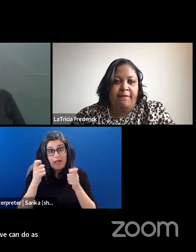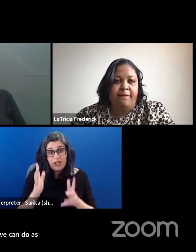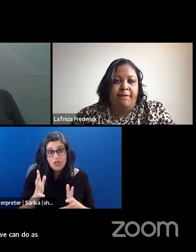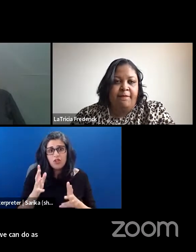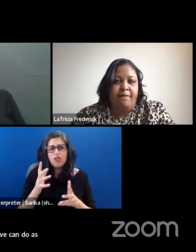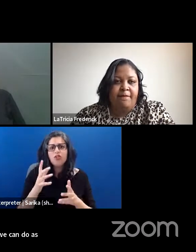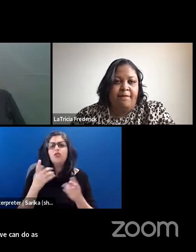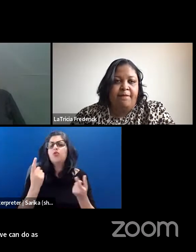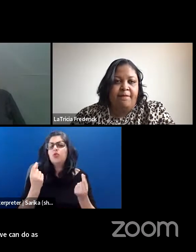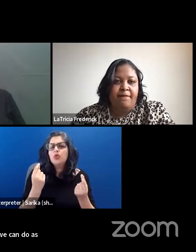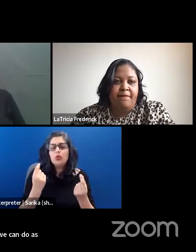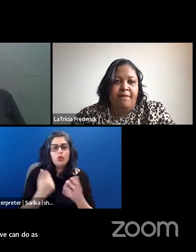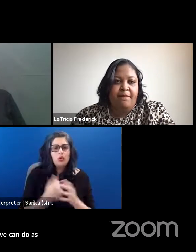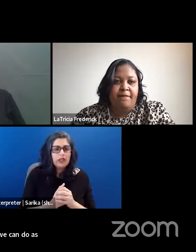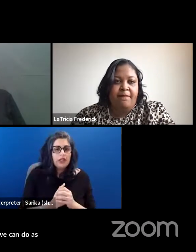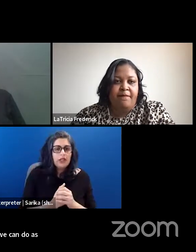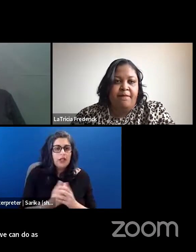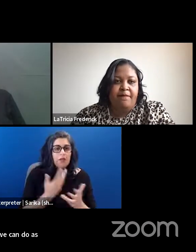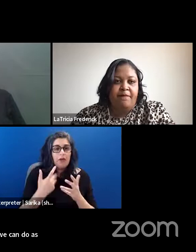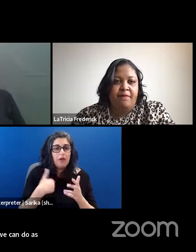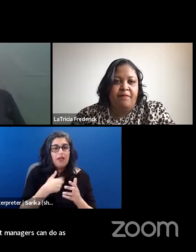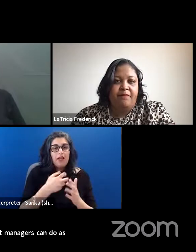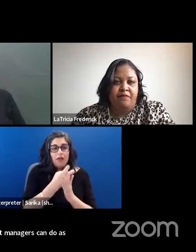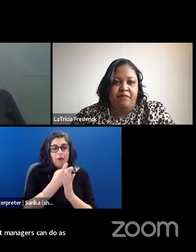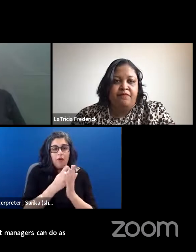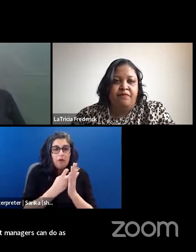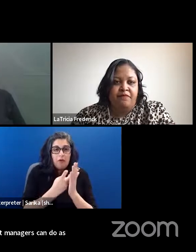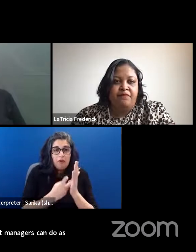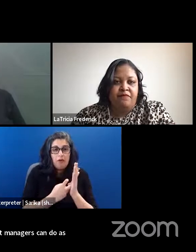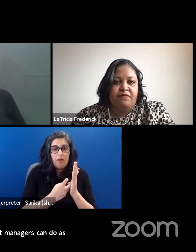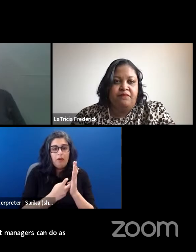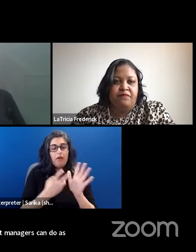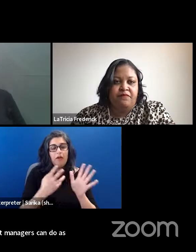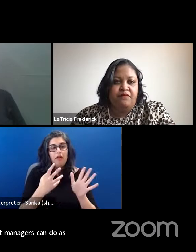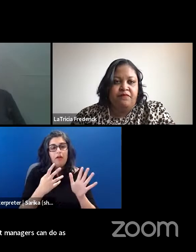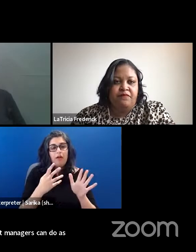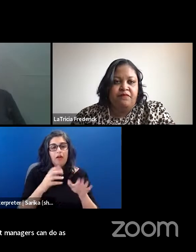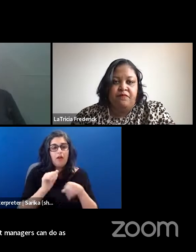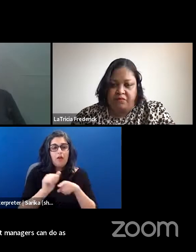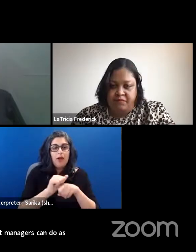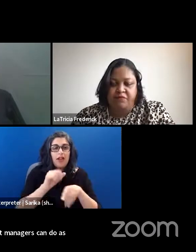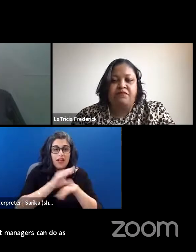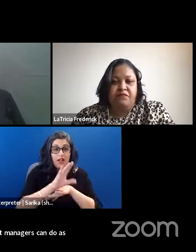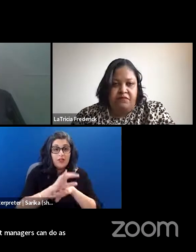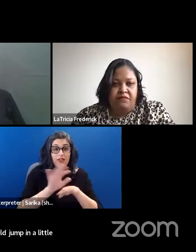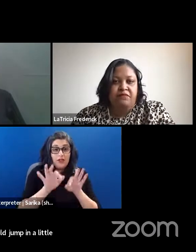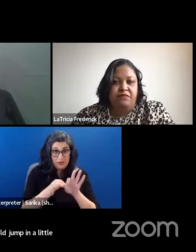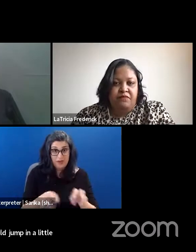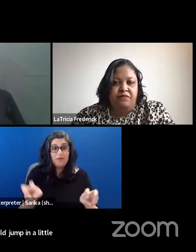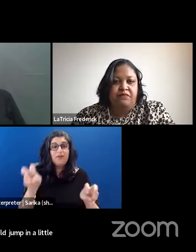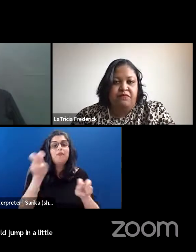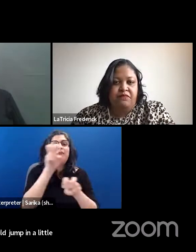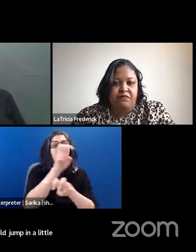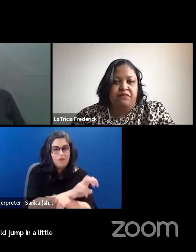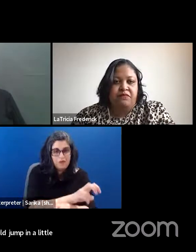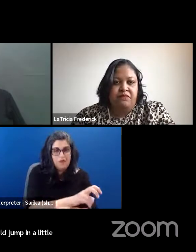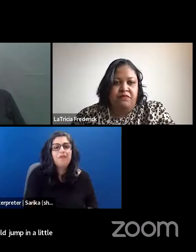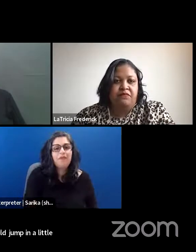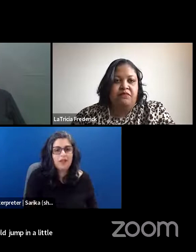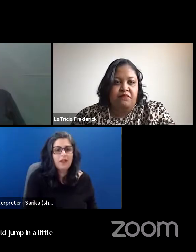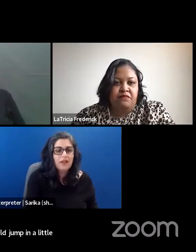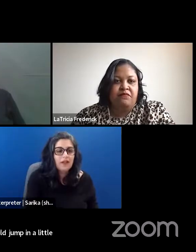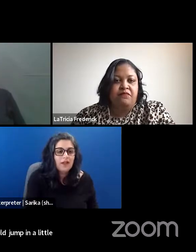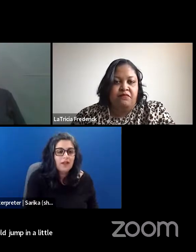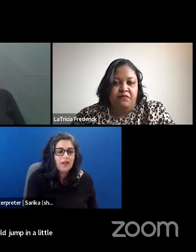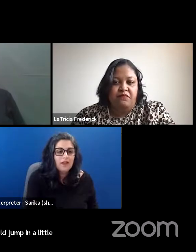as well. And I do think that maybe we could jump in a little bit more into the practice of counsel, Jared, if you could share a little bit about what that is, what that